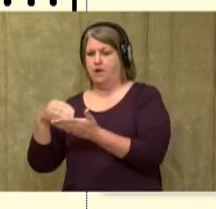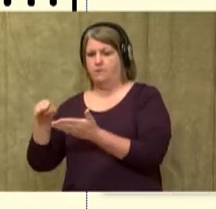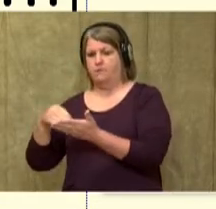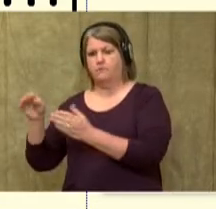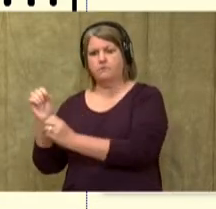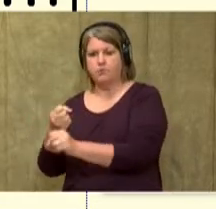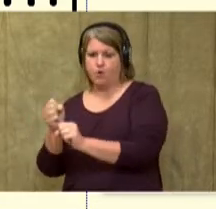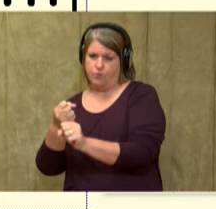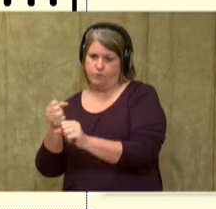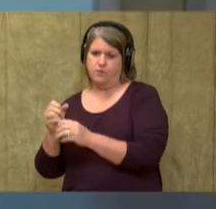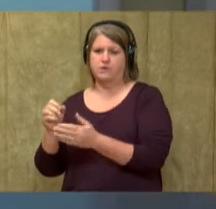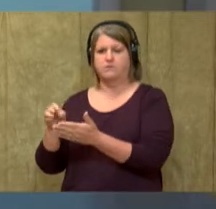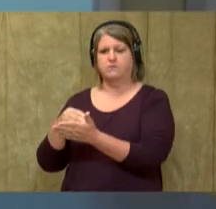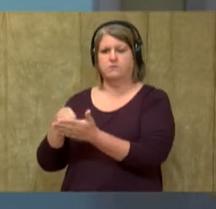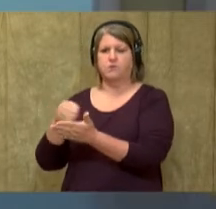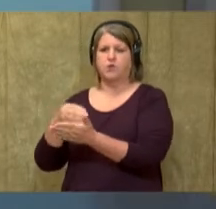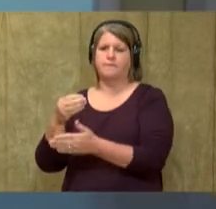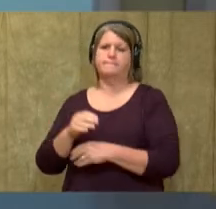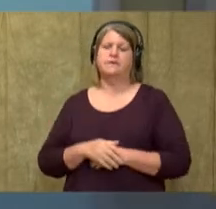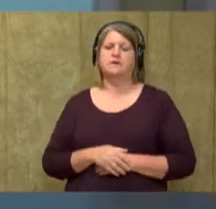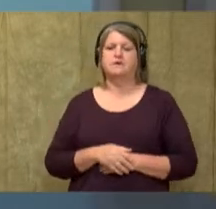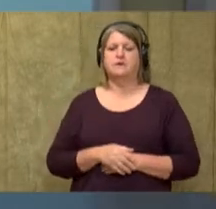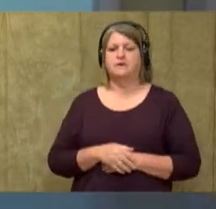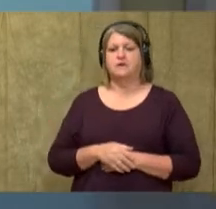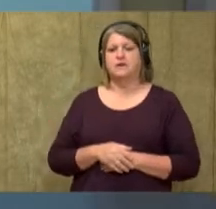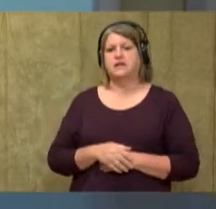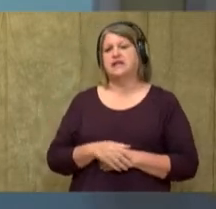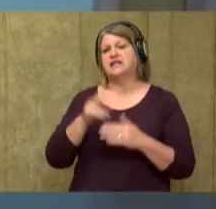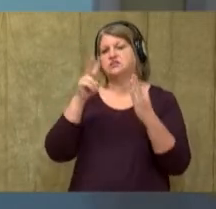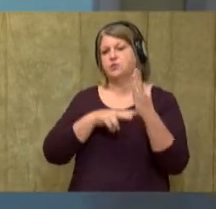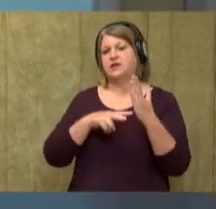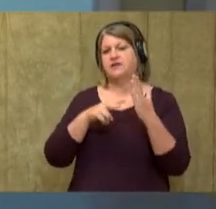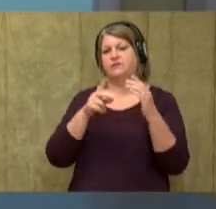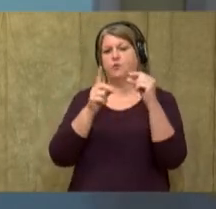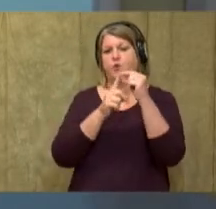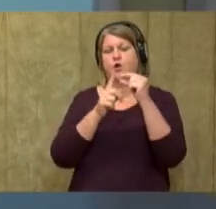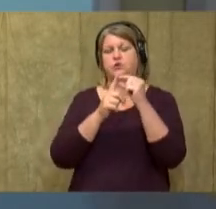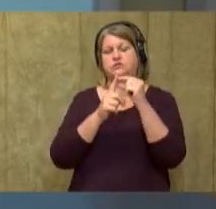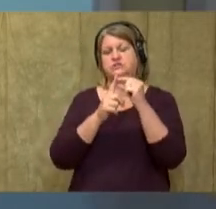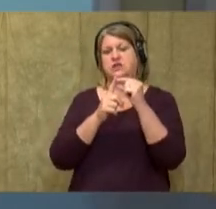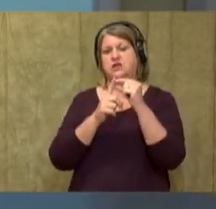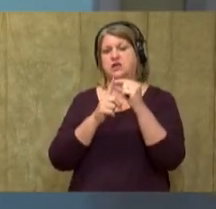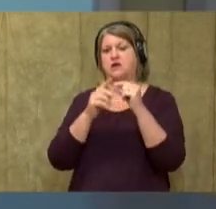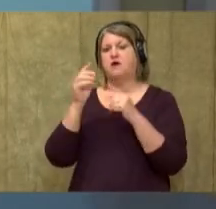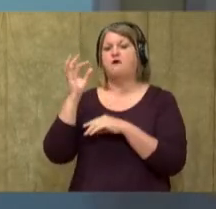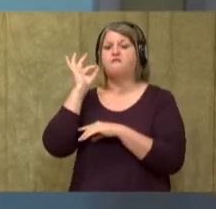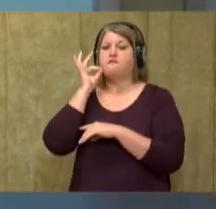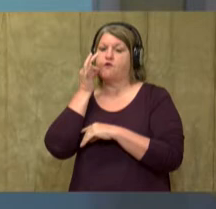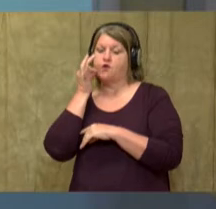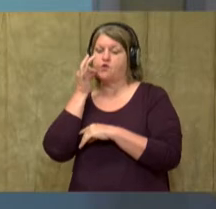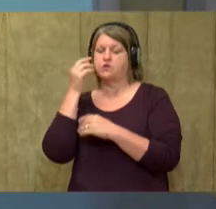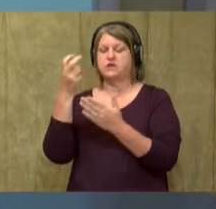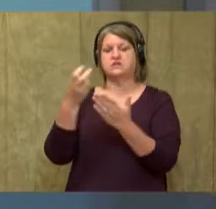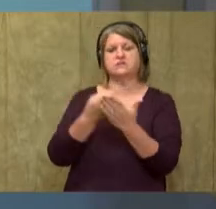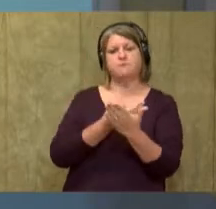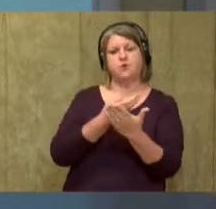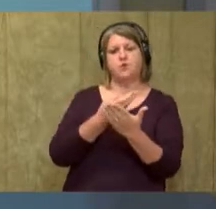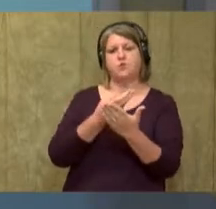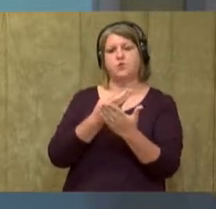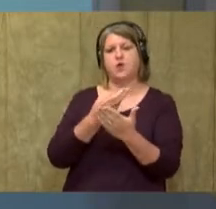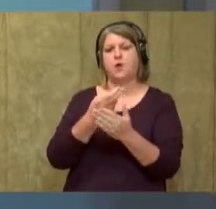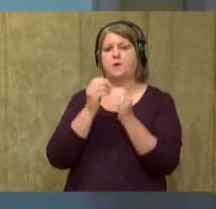Good job. Let's read the words with oo. Ready? Read. Fruit. Spoon.